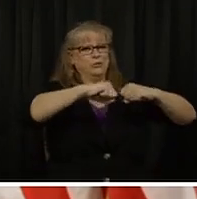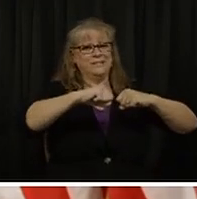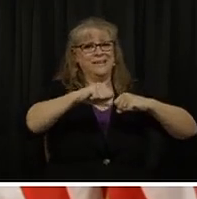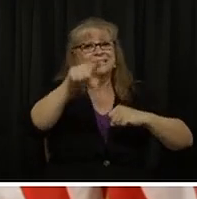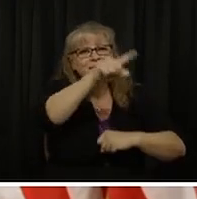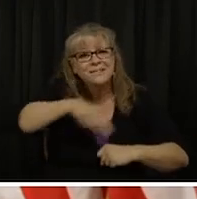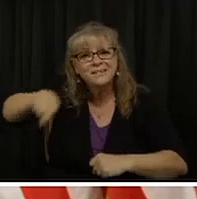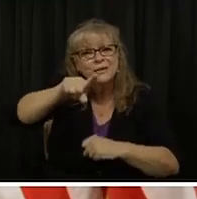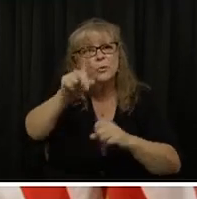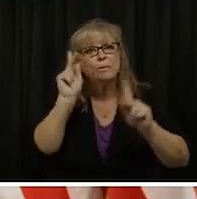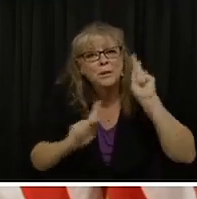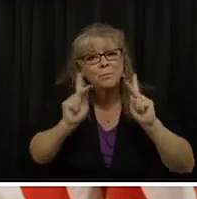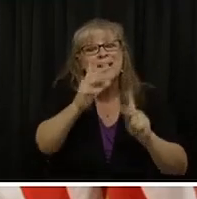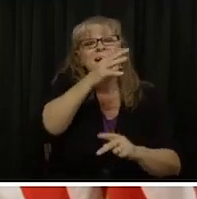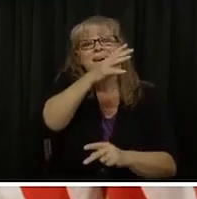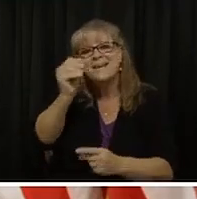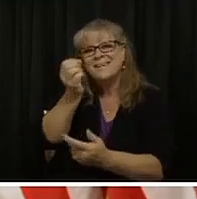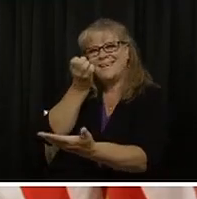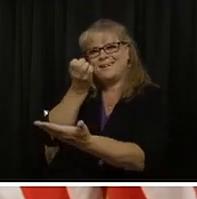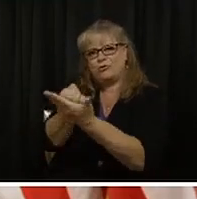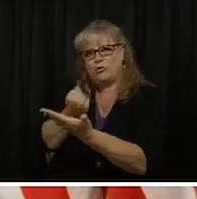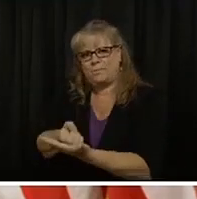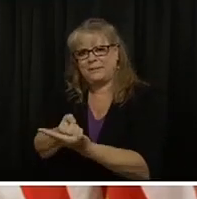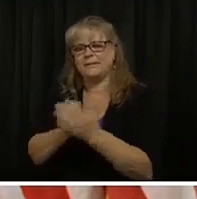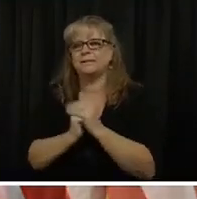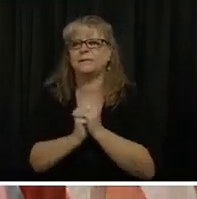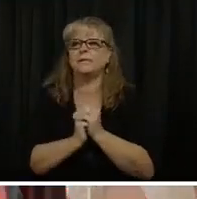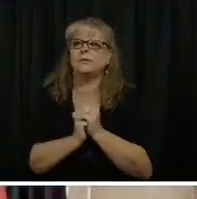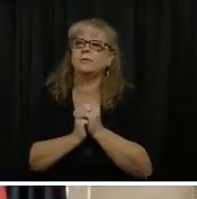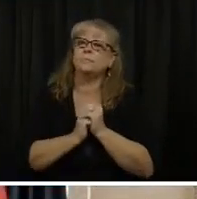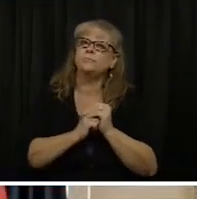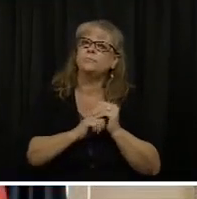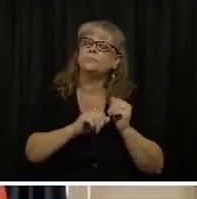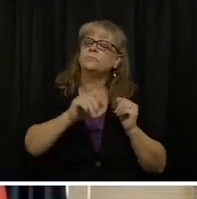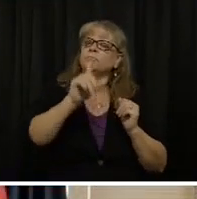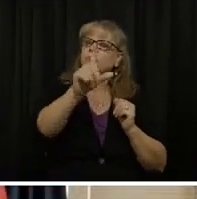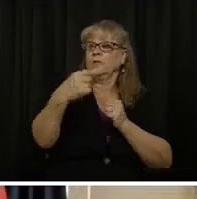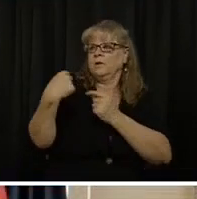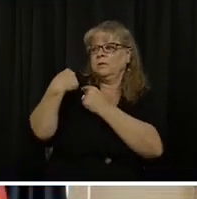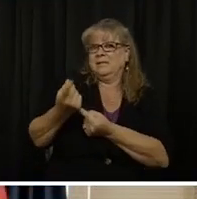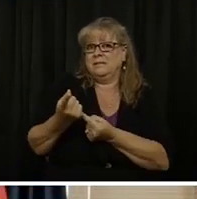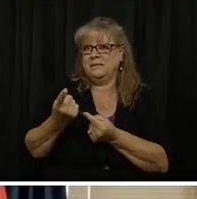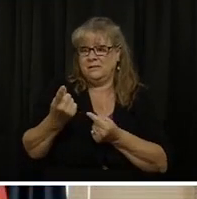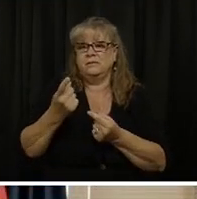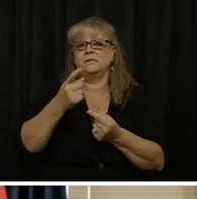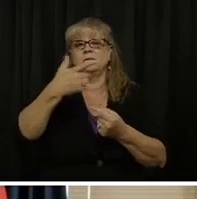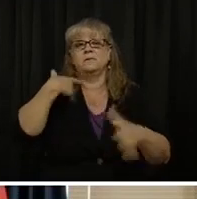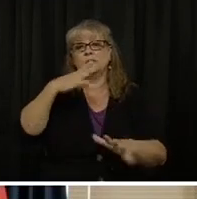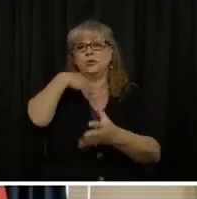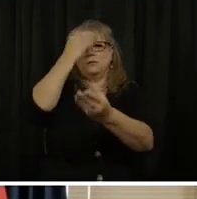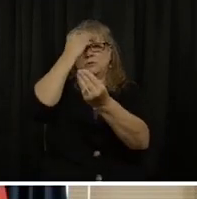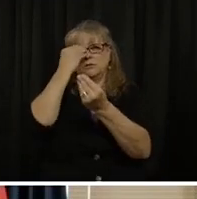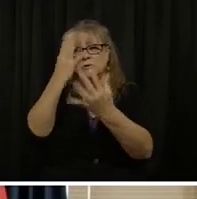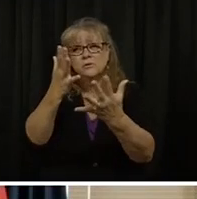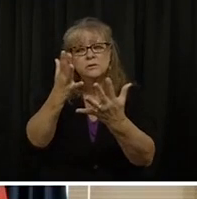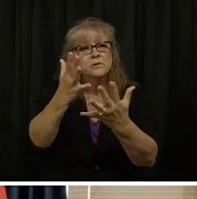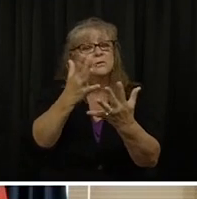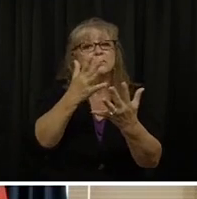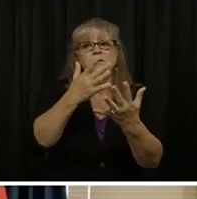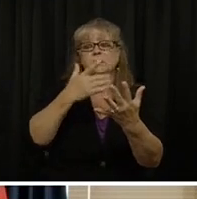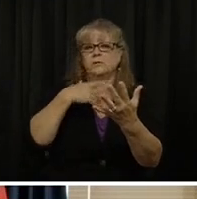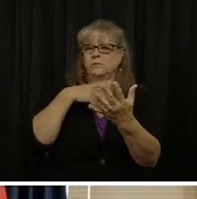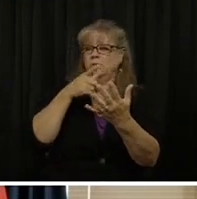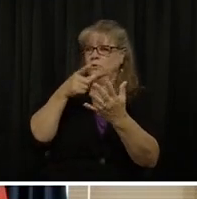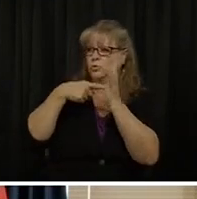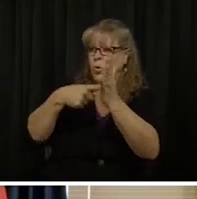From day one, we've approached this crisis and promised to be transparent. We're going to show you how we make decisions, what the latest data